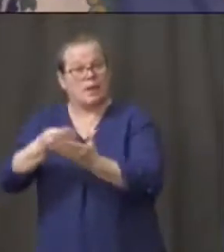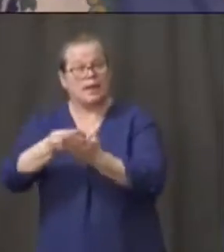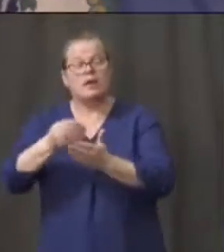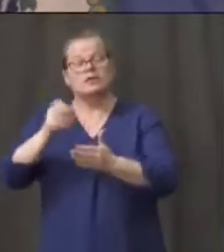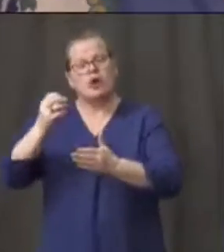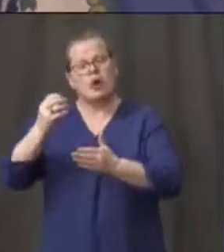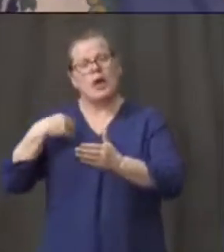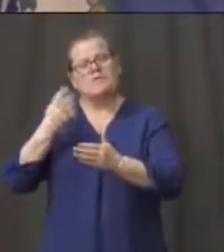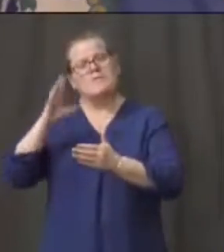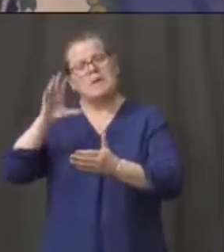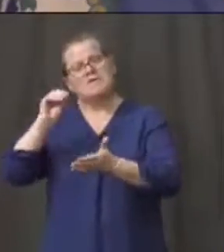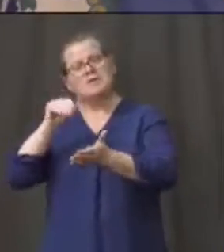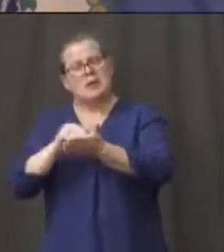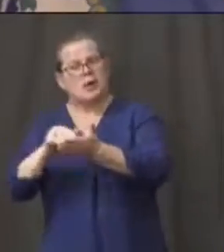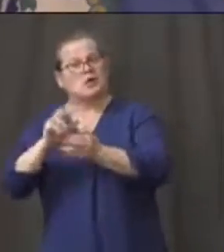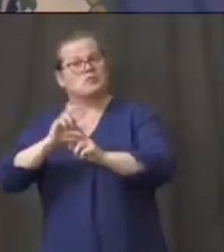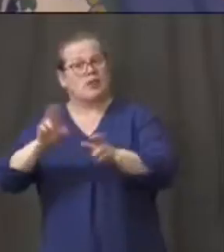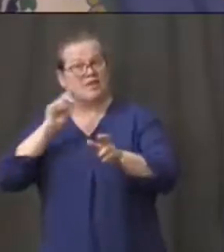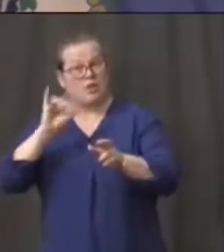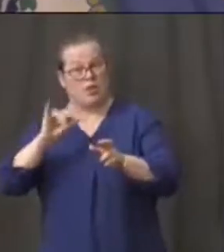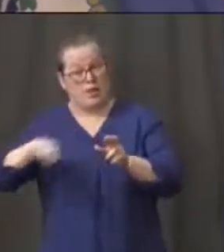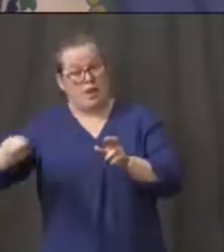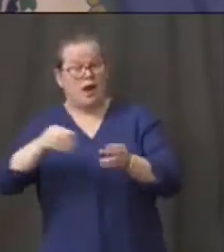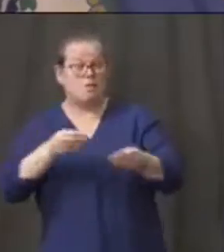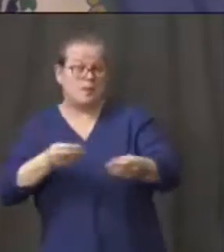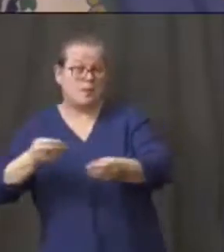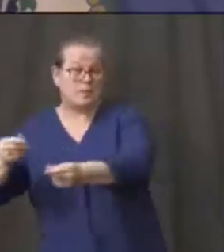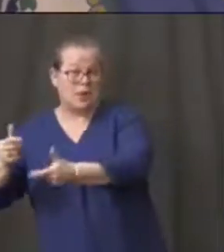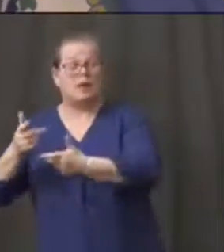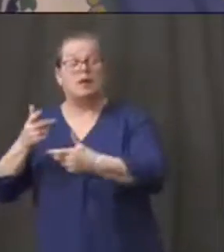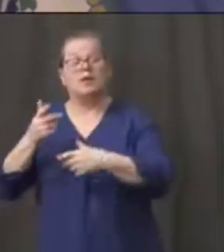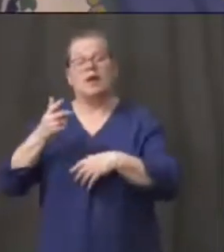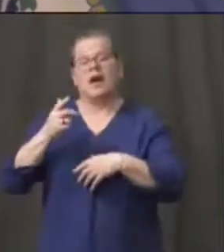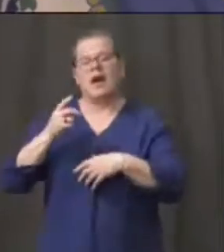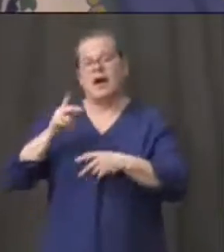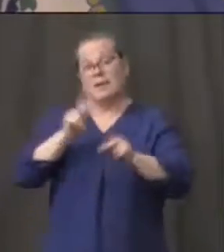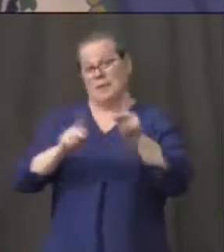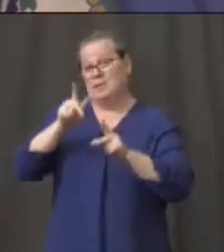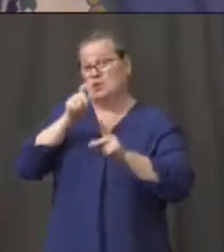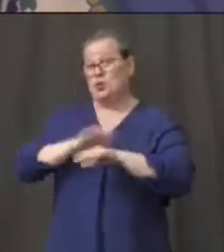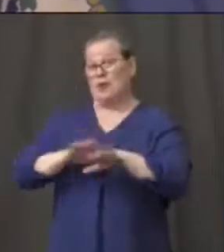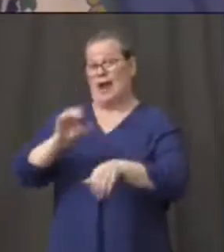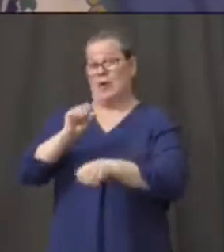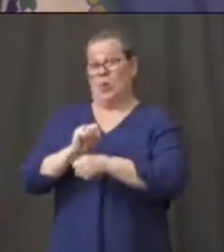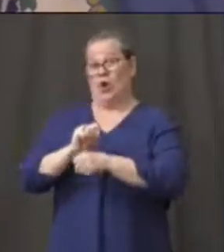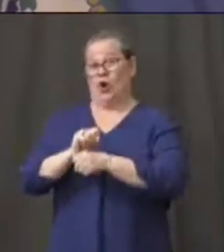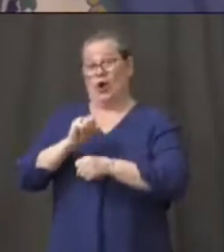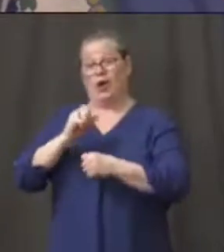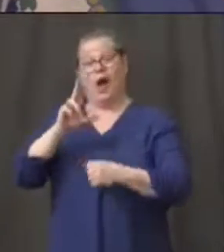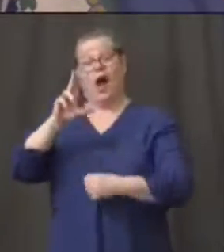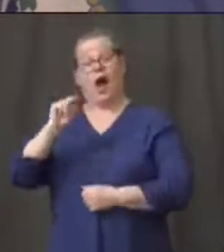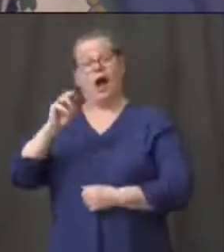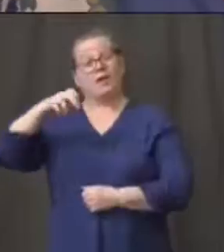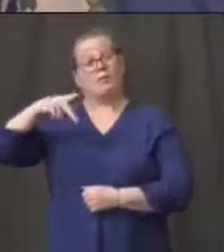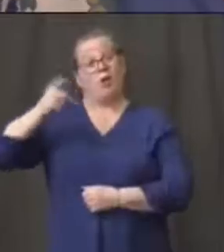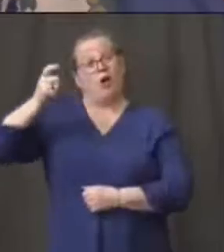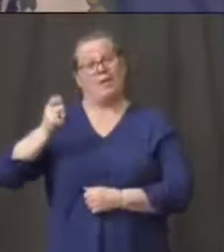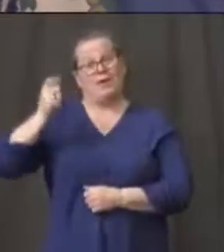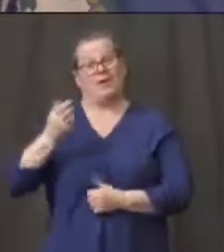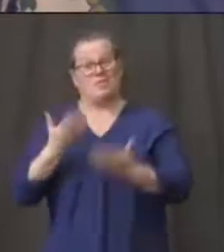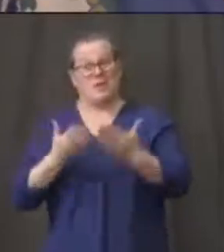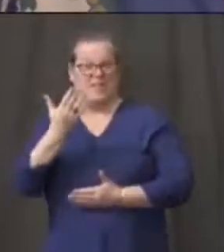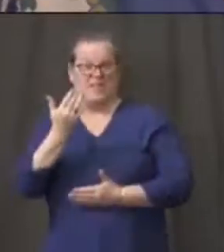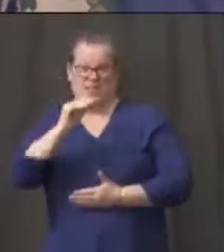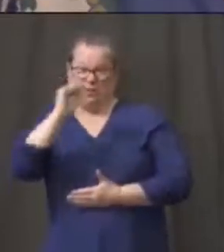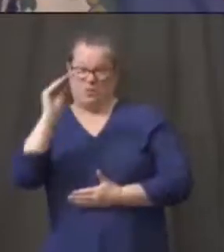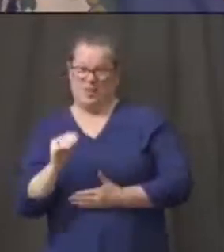if you look at our unemployment claims, you know, it's probably 15 percent of our workforce right now. It could be moving towards 20